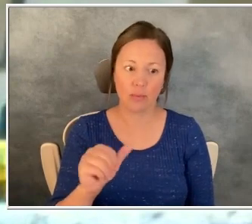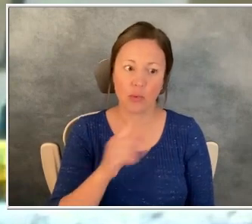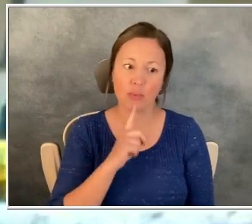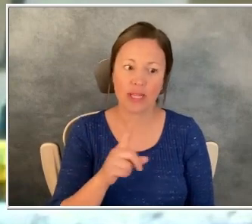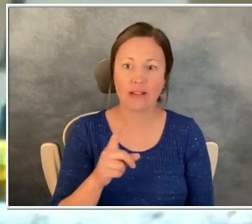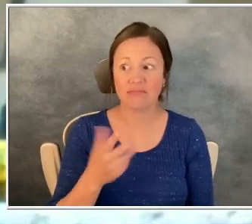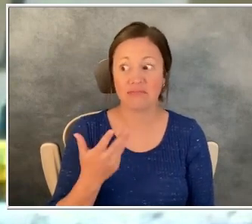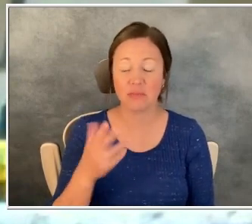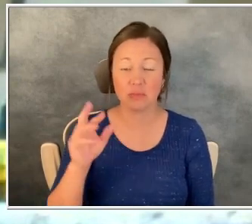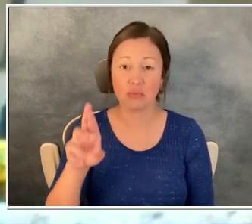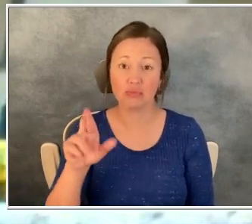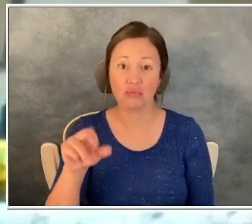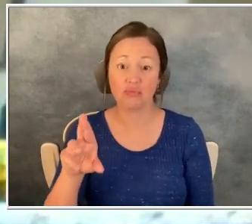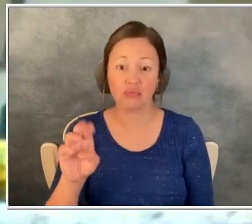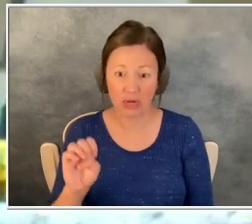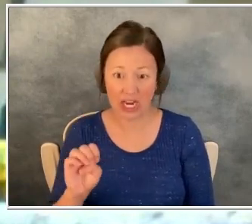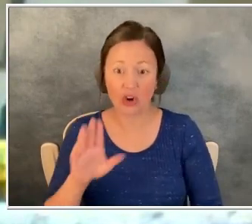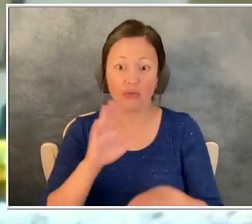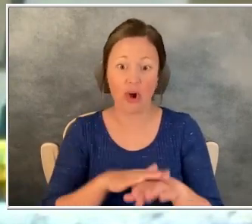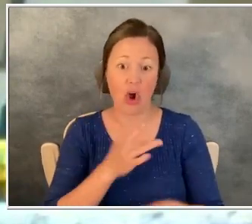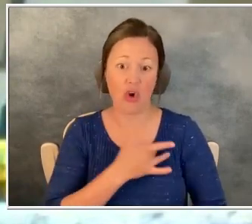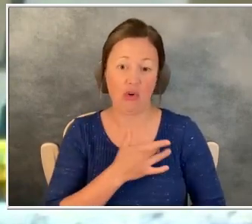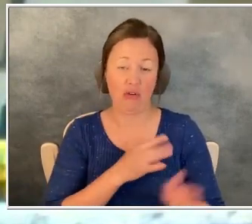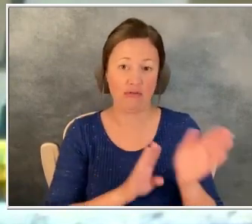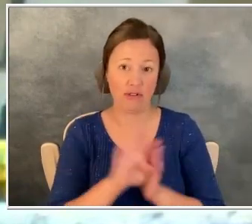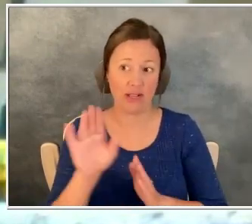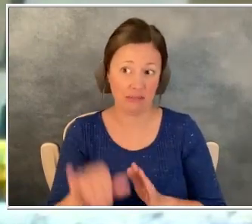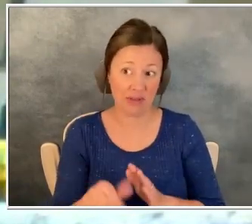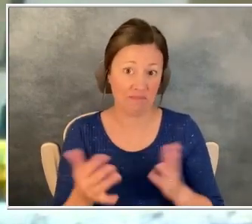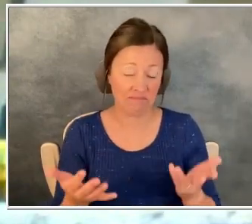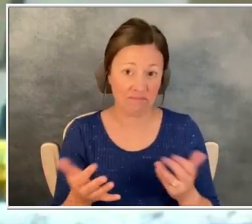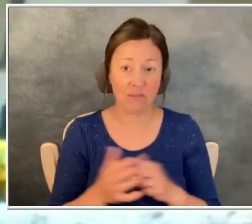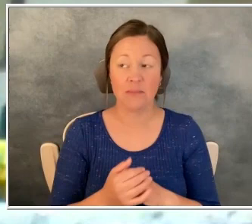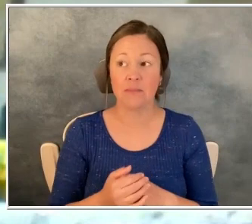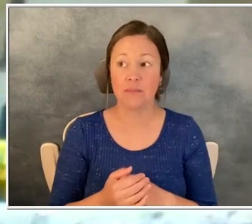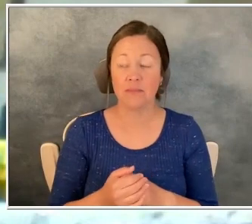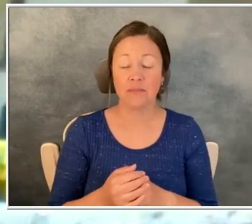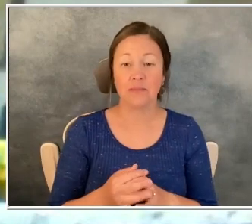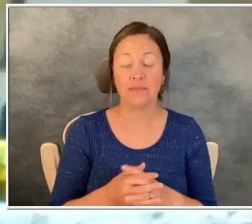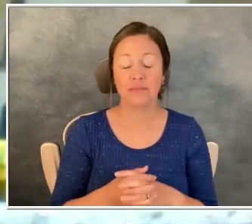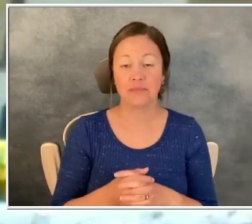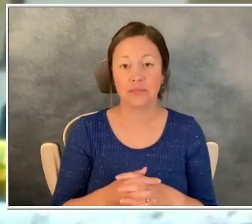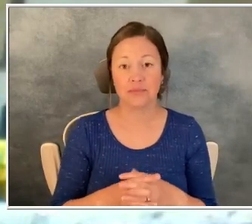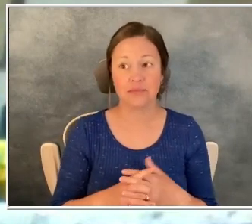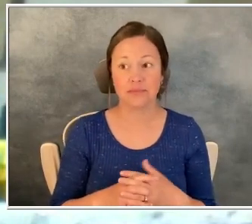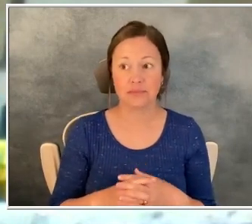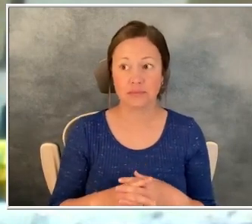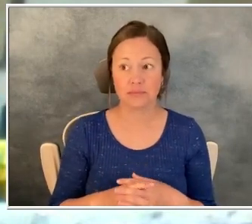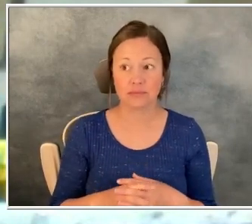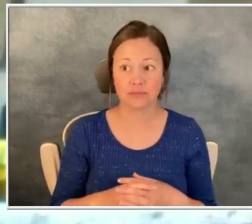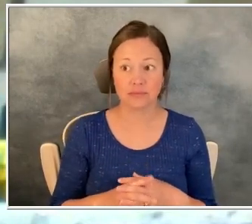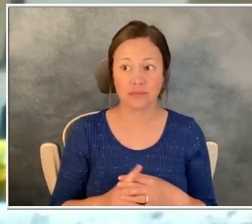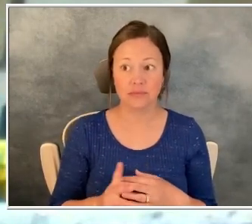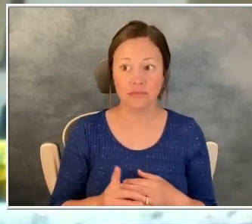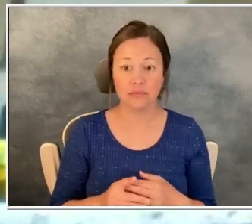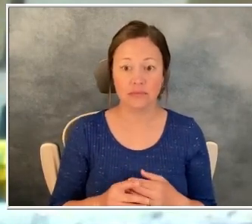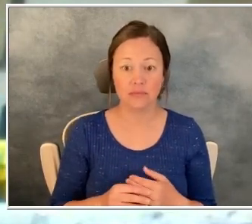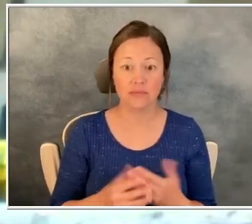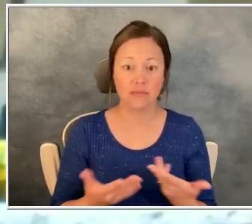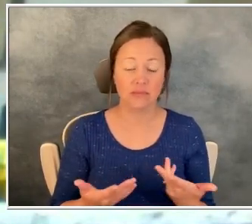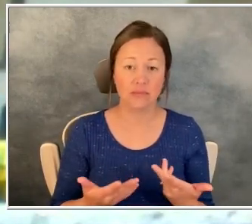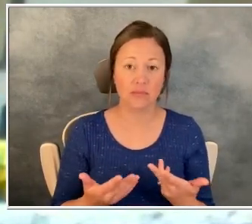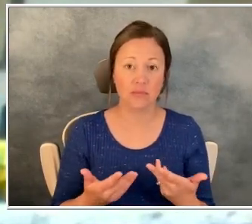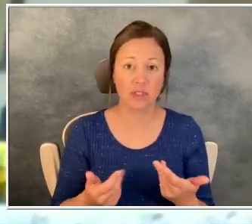rare, uh, on the, on the heart. Um, so at that time, um, they weren't